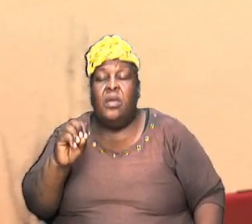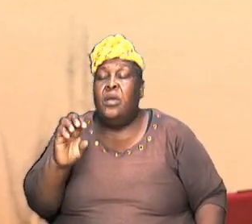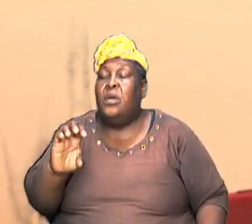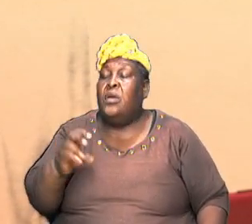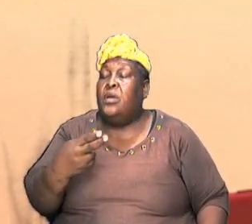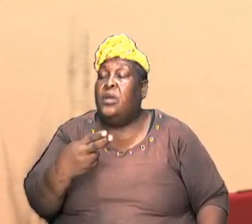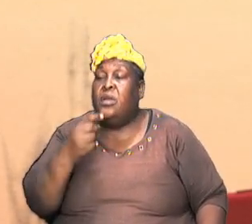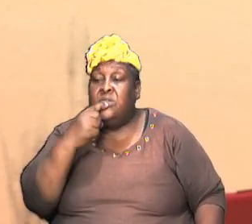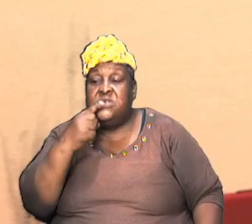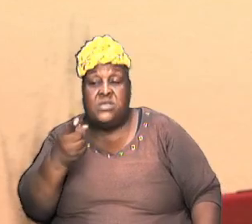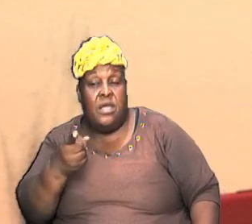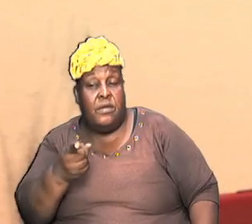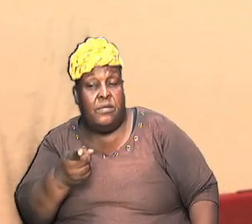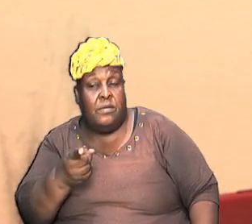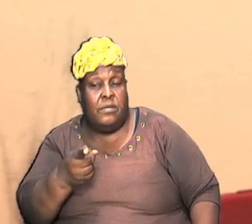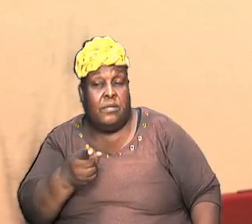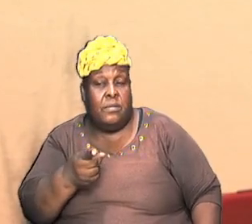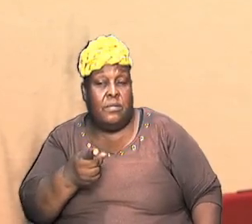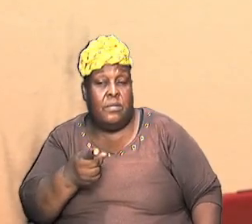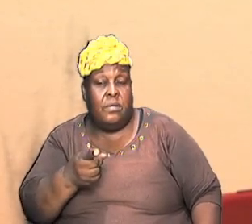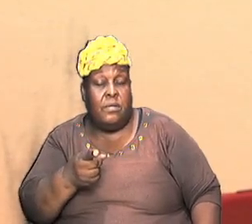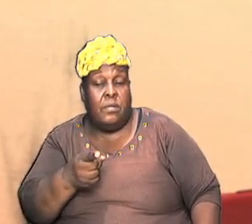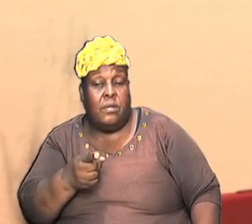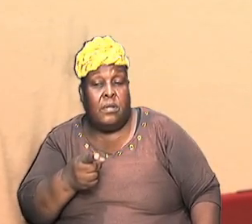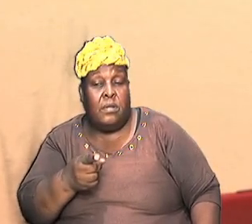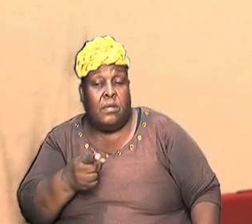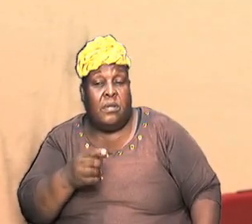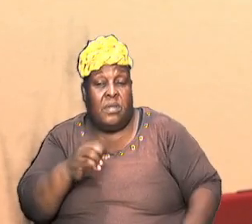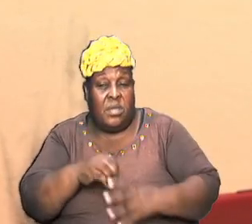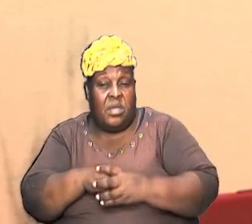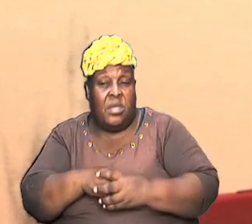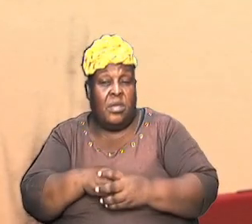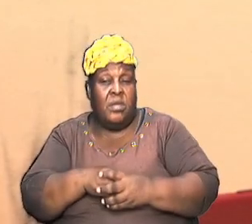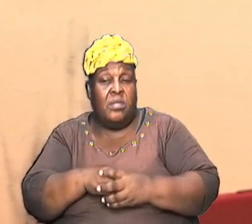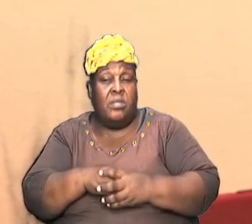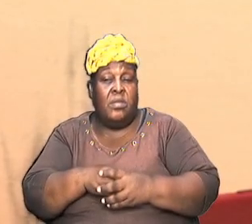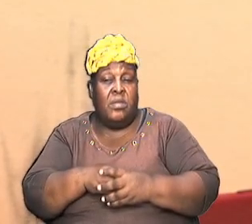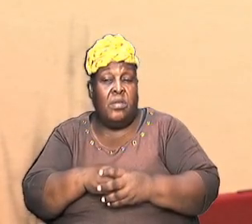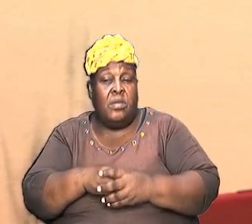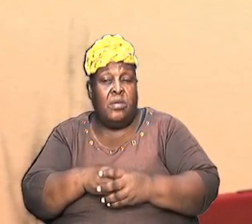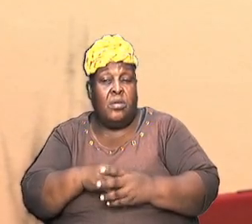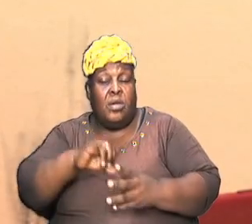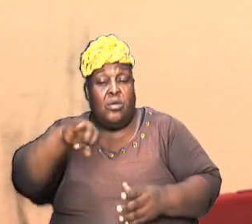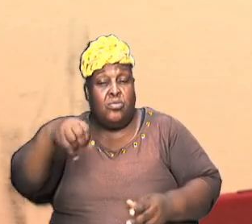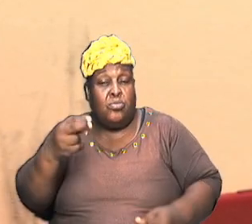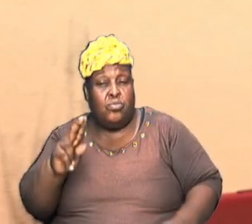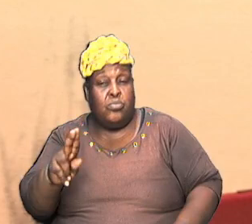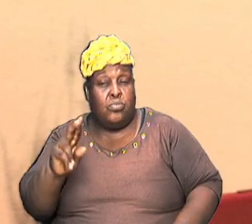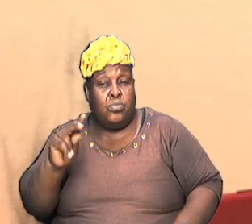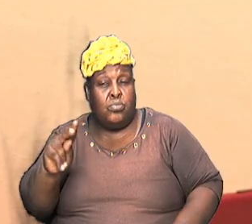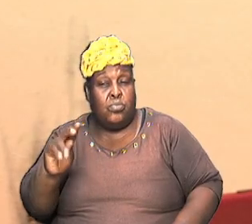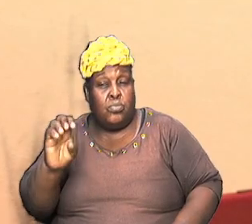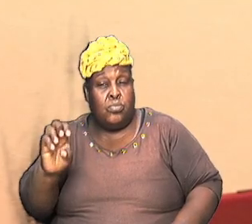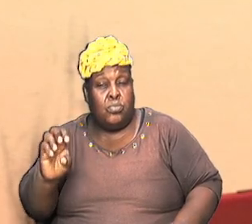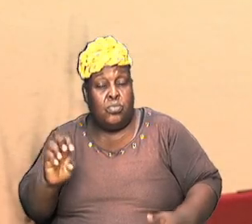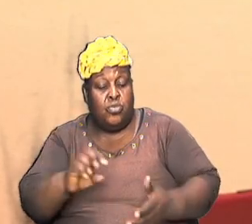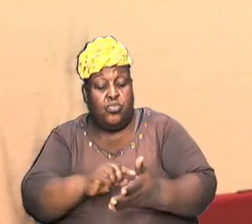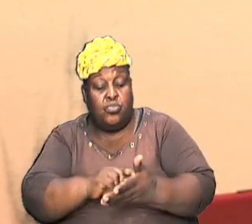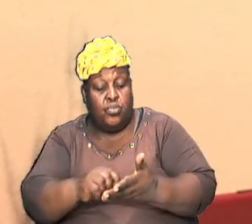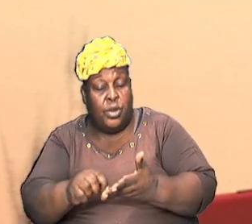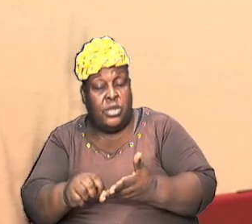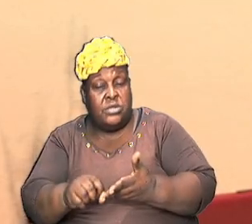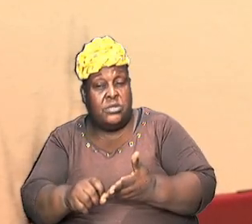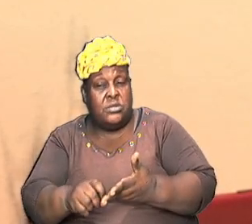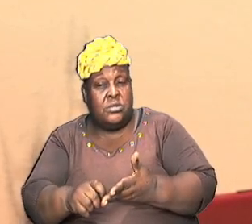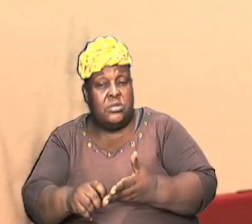Enoch said and it is in his writing and this is an apostle writing so